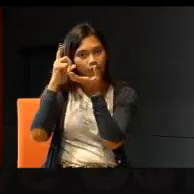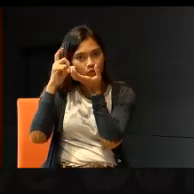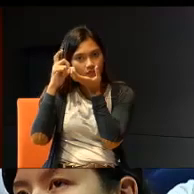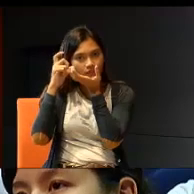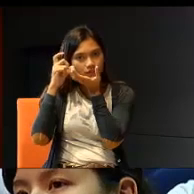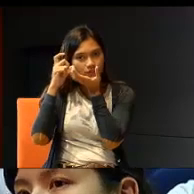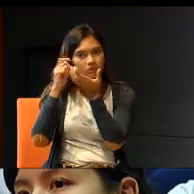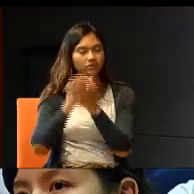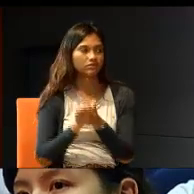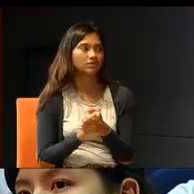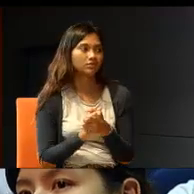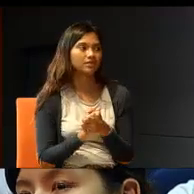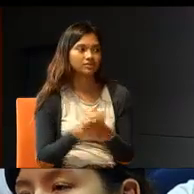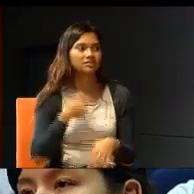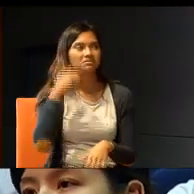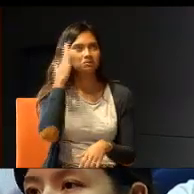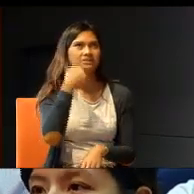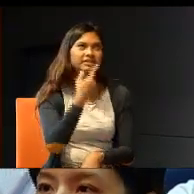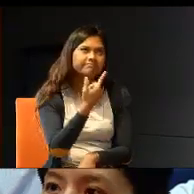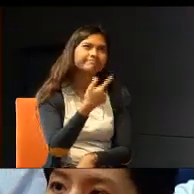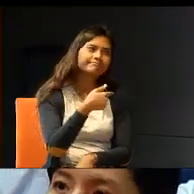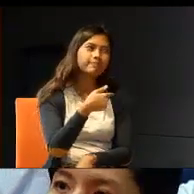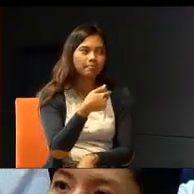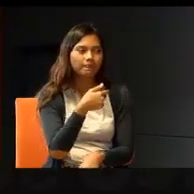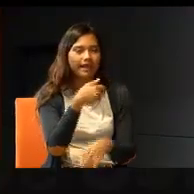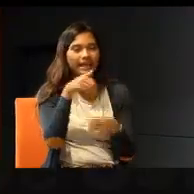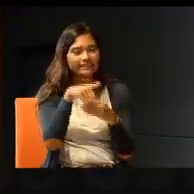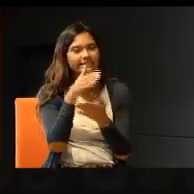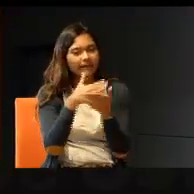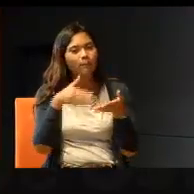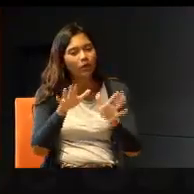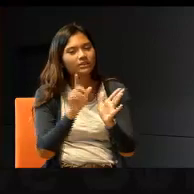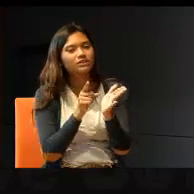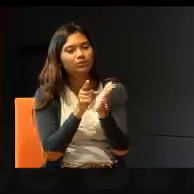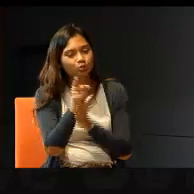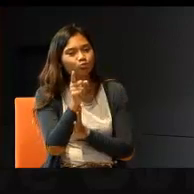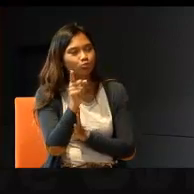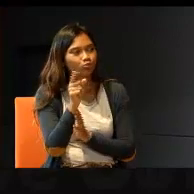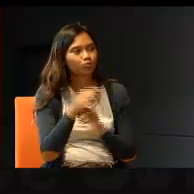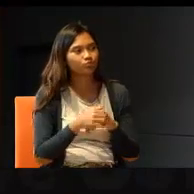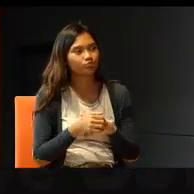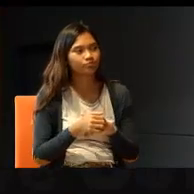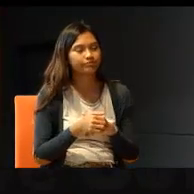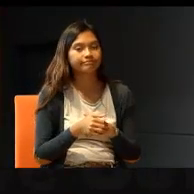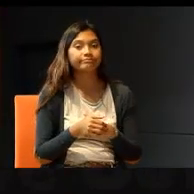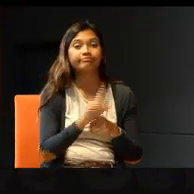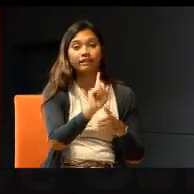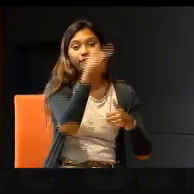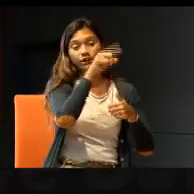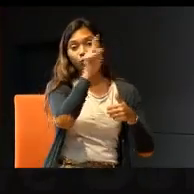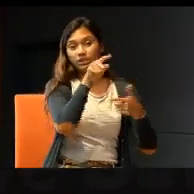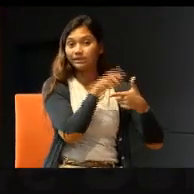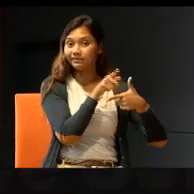that. So, yeah, I would say, yeah, in some certain extent, it's true. So, coming to the first question,